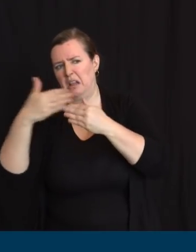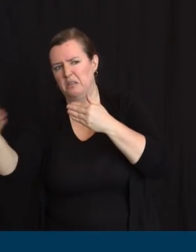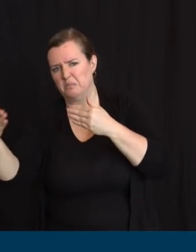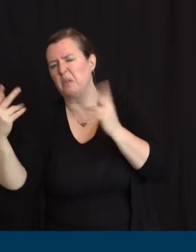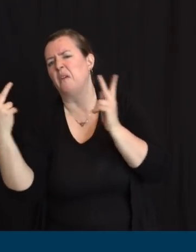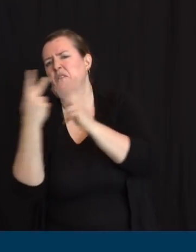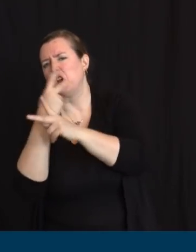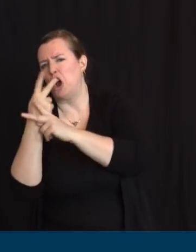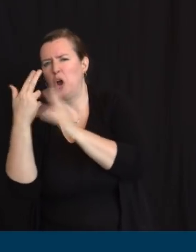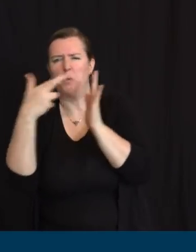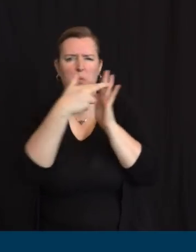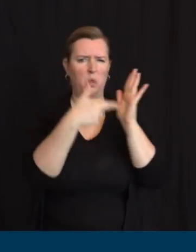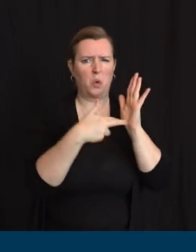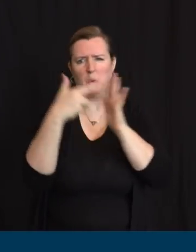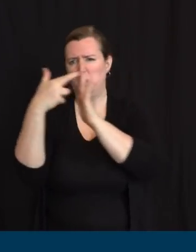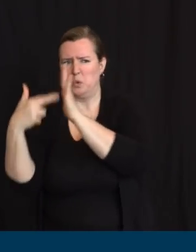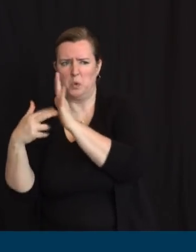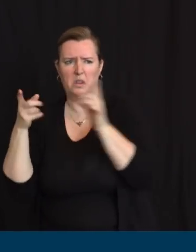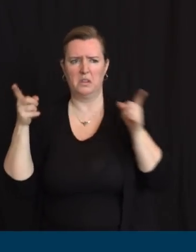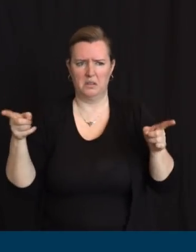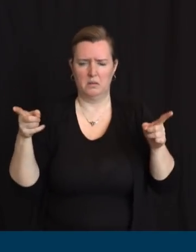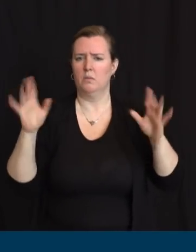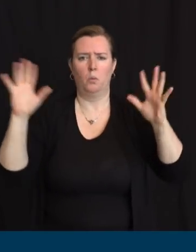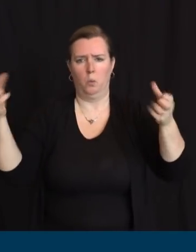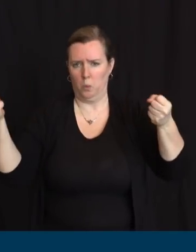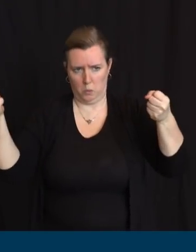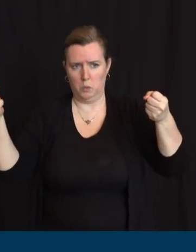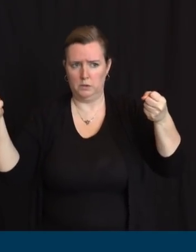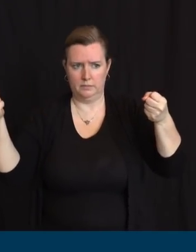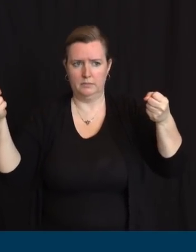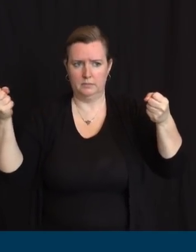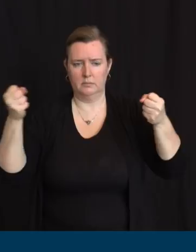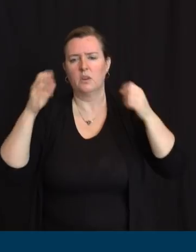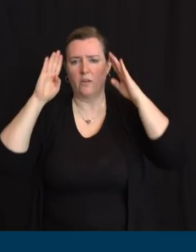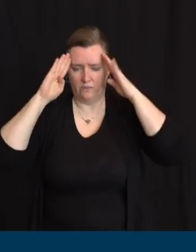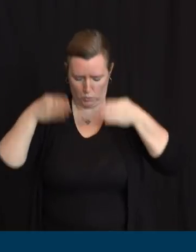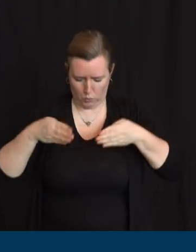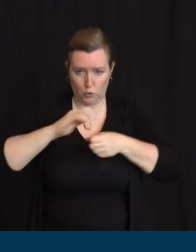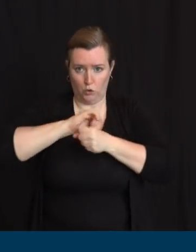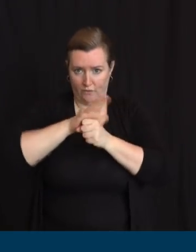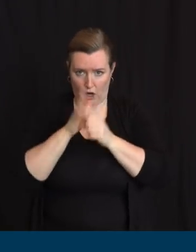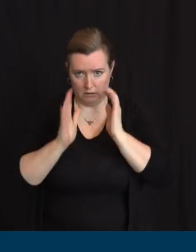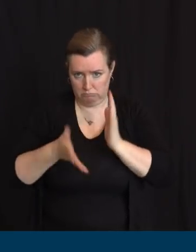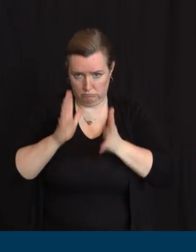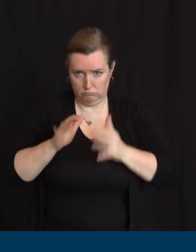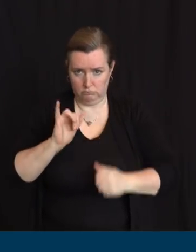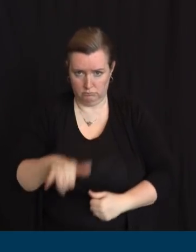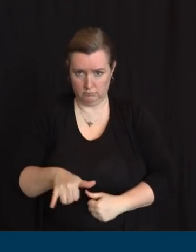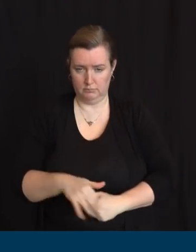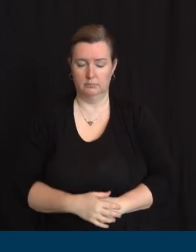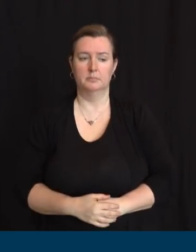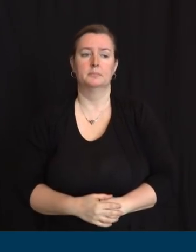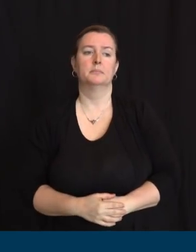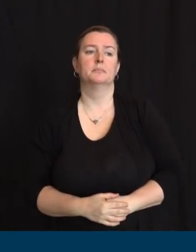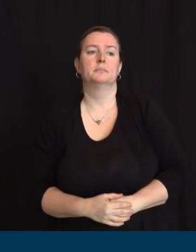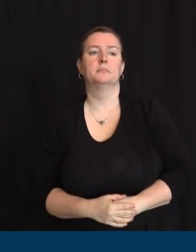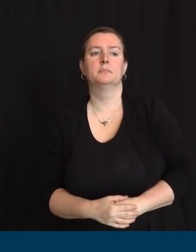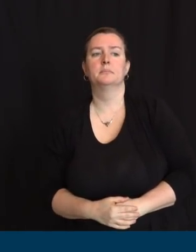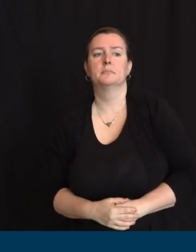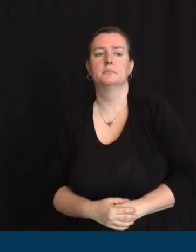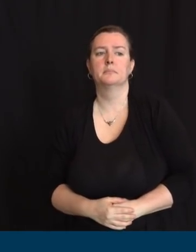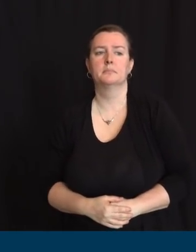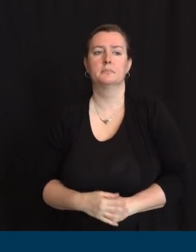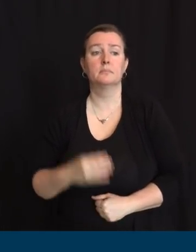On the topic of volunteers, our volunteer intake form at covid19.nj.gov slash volunteer